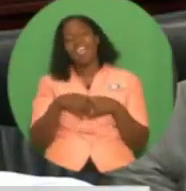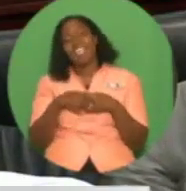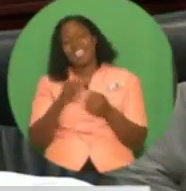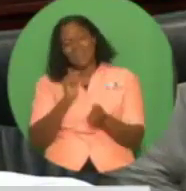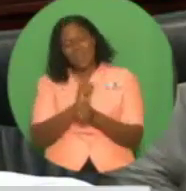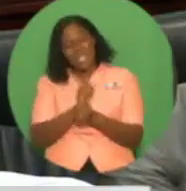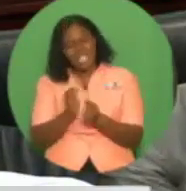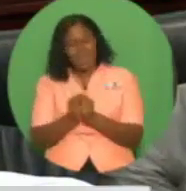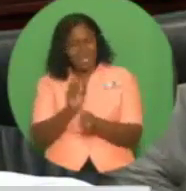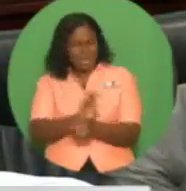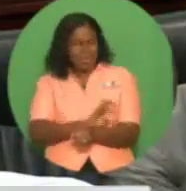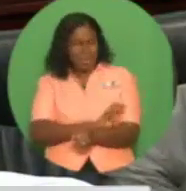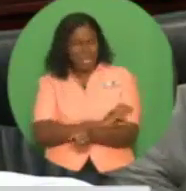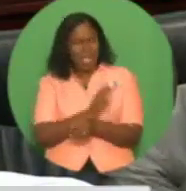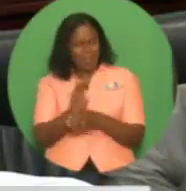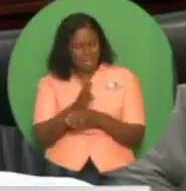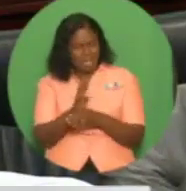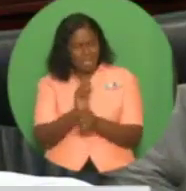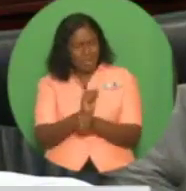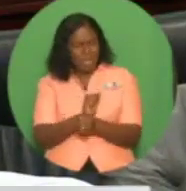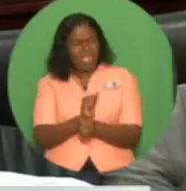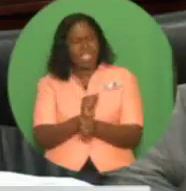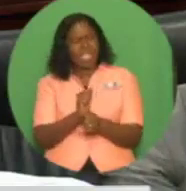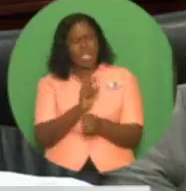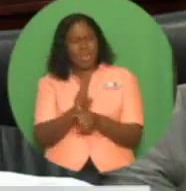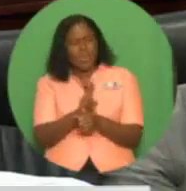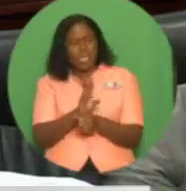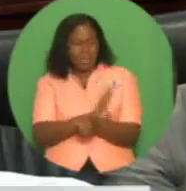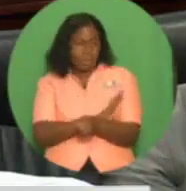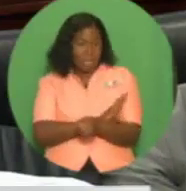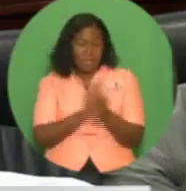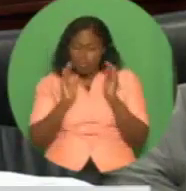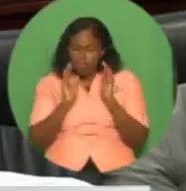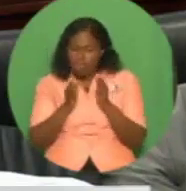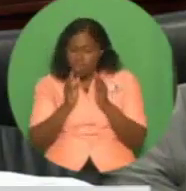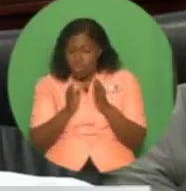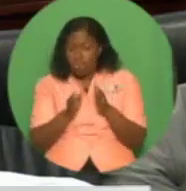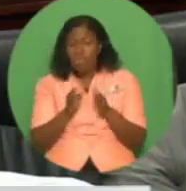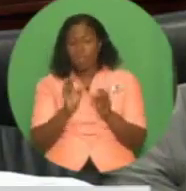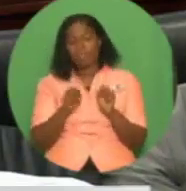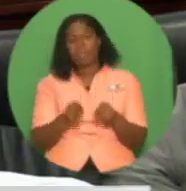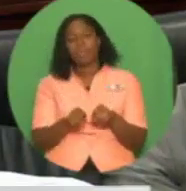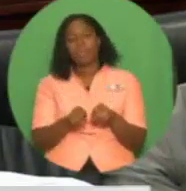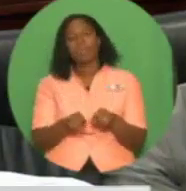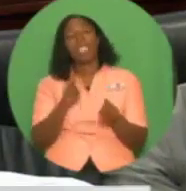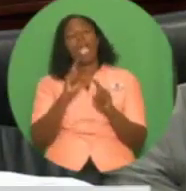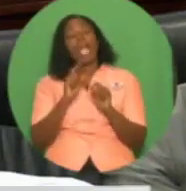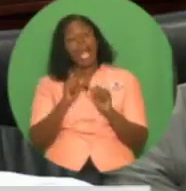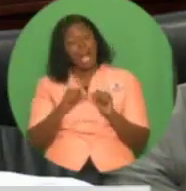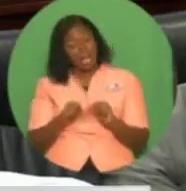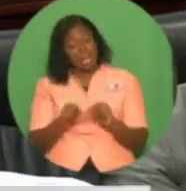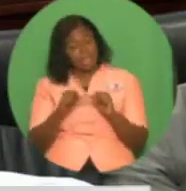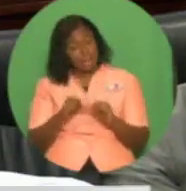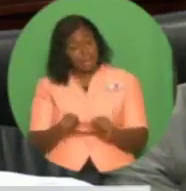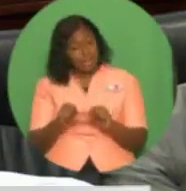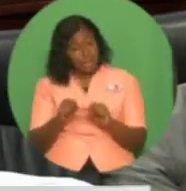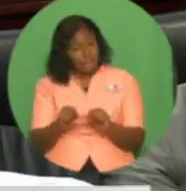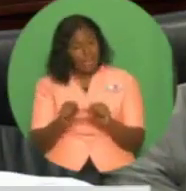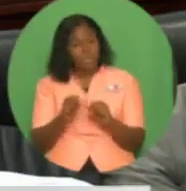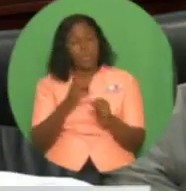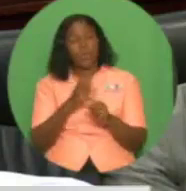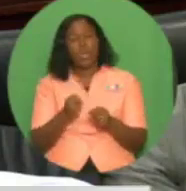and loan programs and its various initiatives to stimulate entrepreneurial activity would be continued across Tobago.